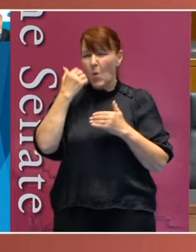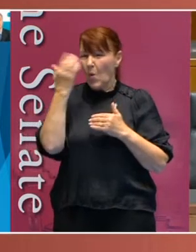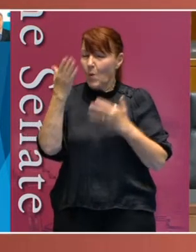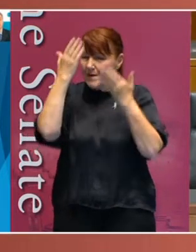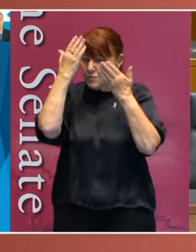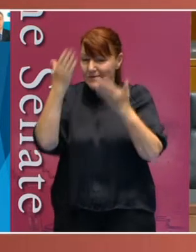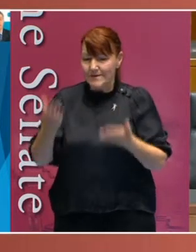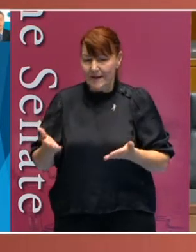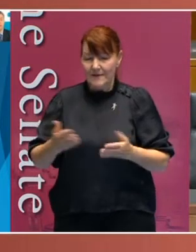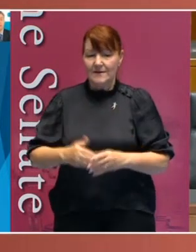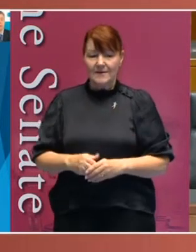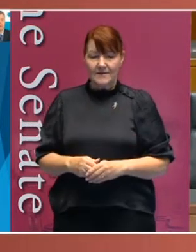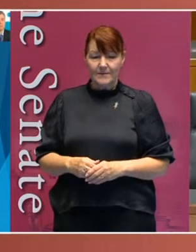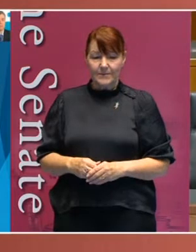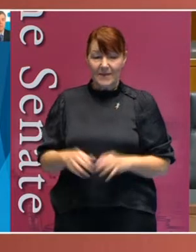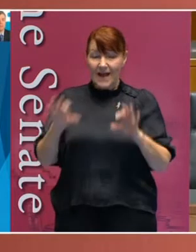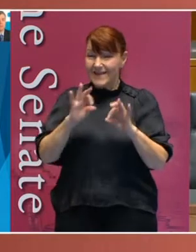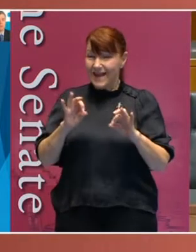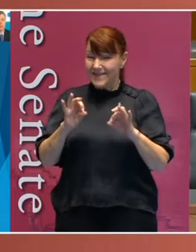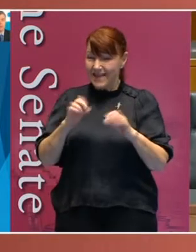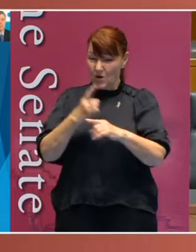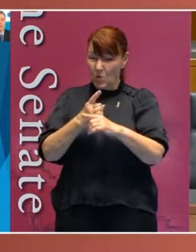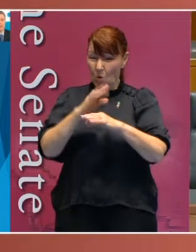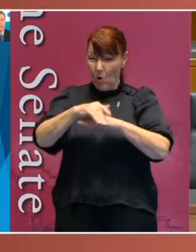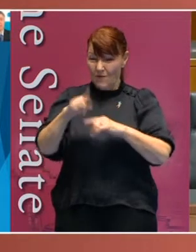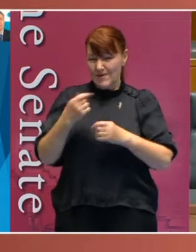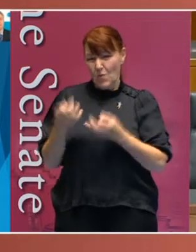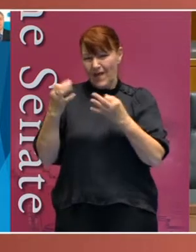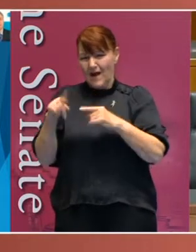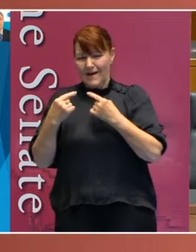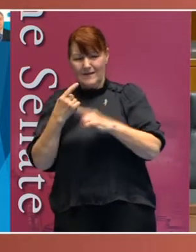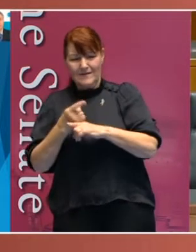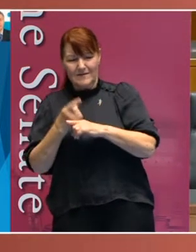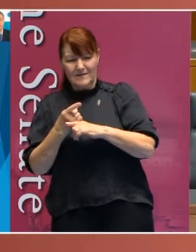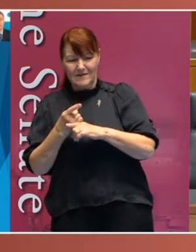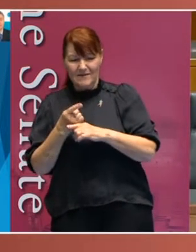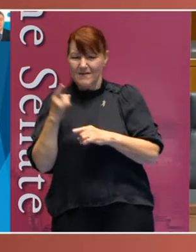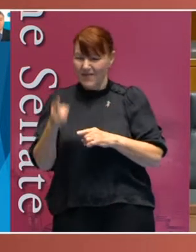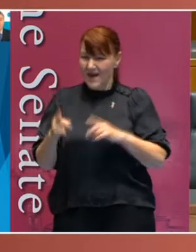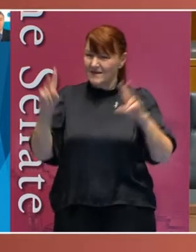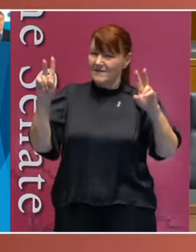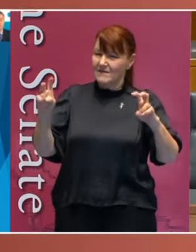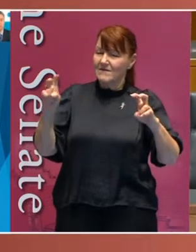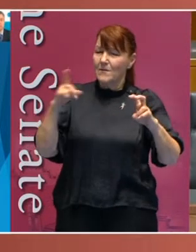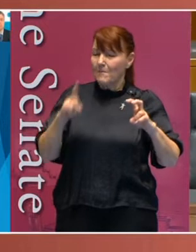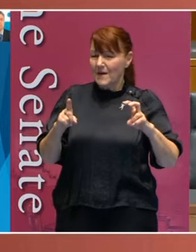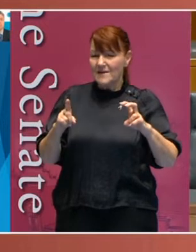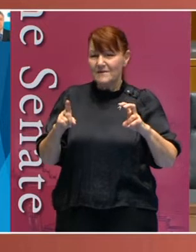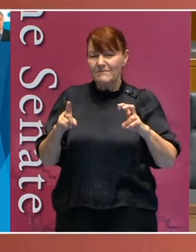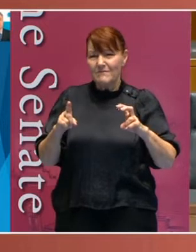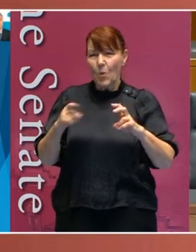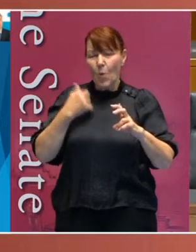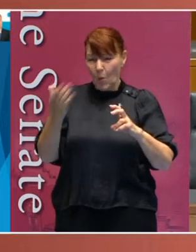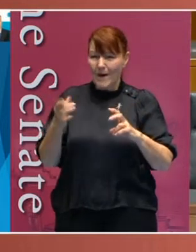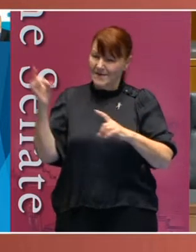respected. Nothing about us without us must have some weight given to it.